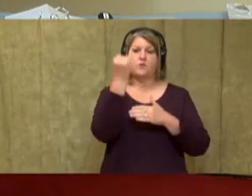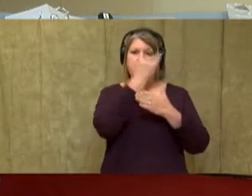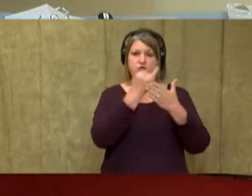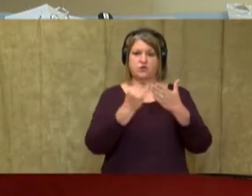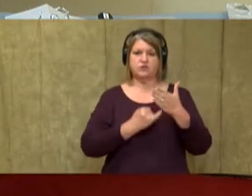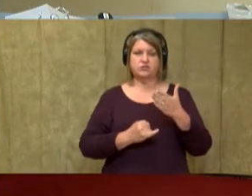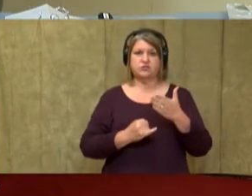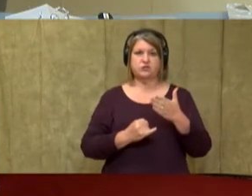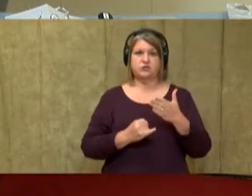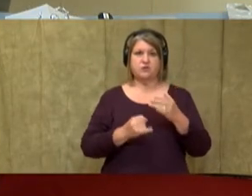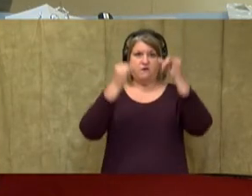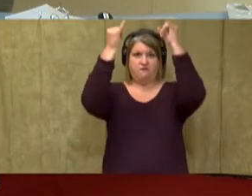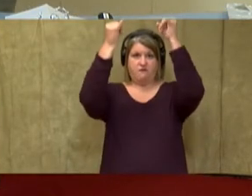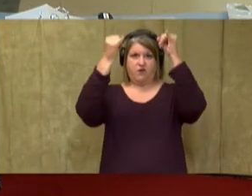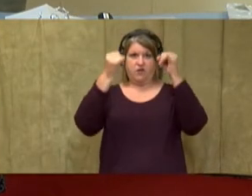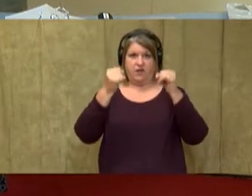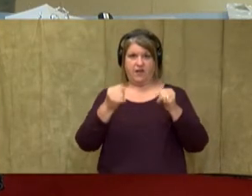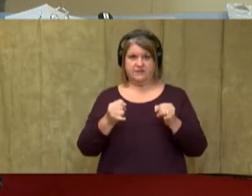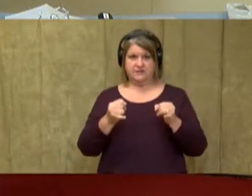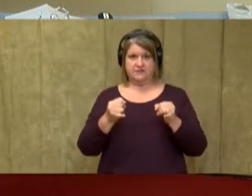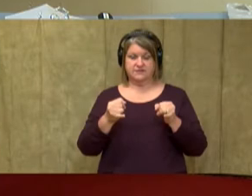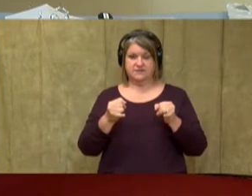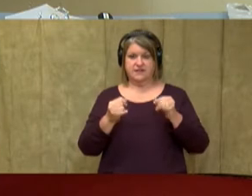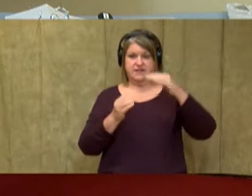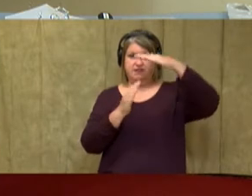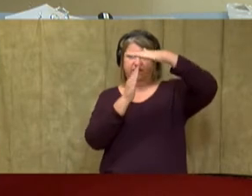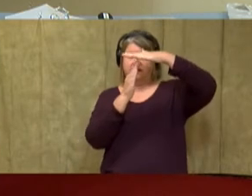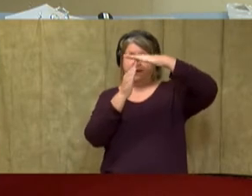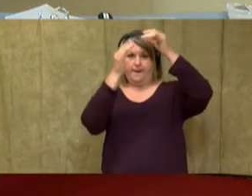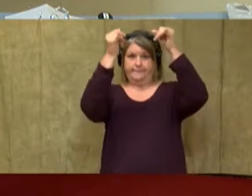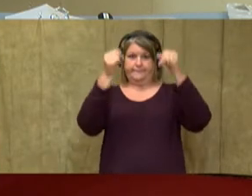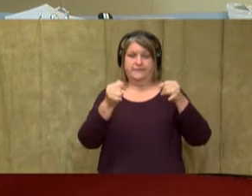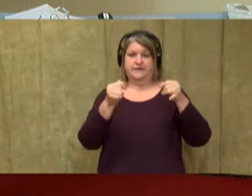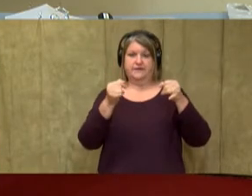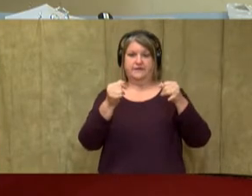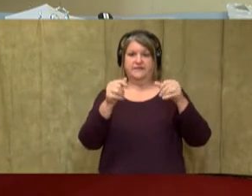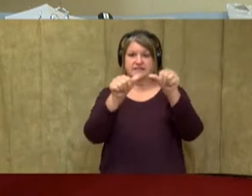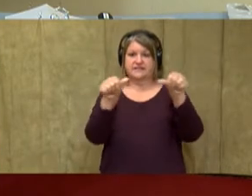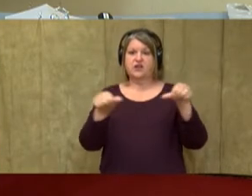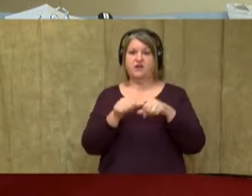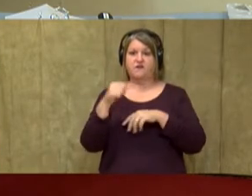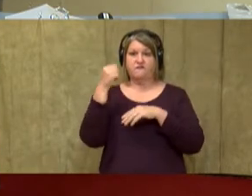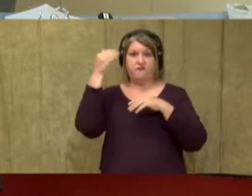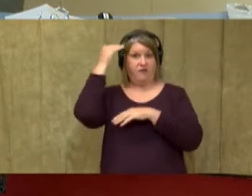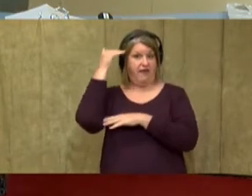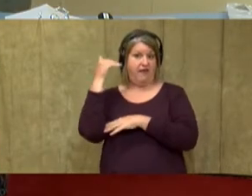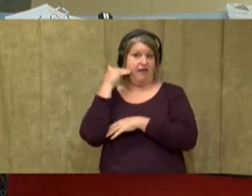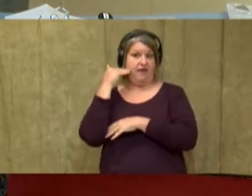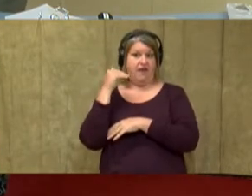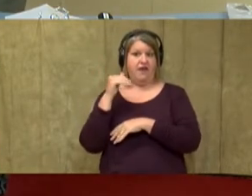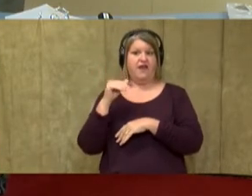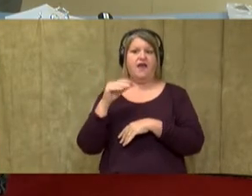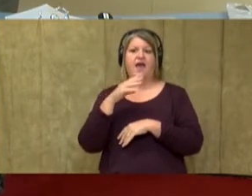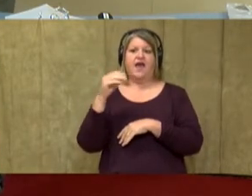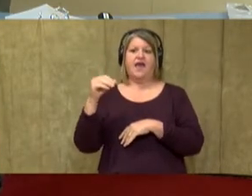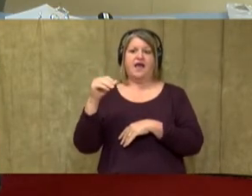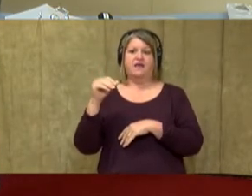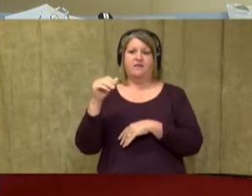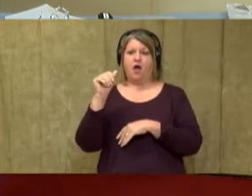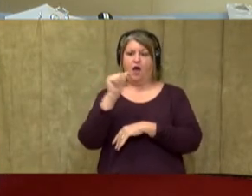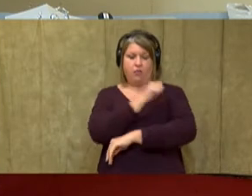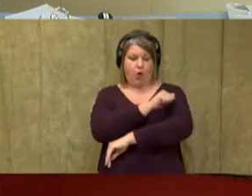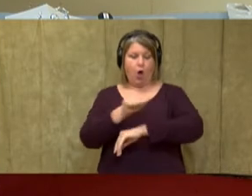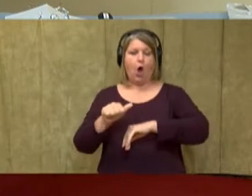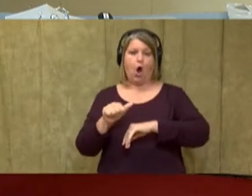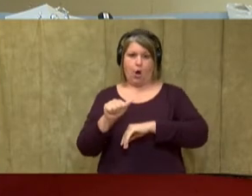vertical lines at the top. And this is going to give us a space for the head and a space for the arm on both sides. In